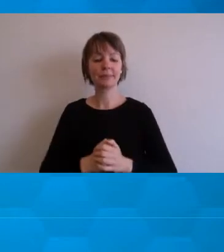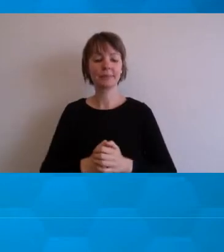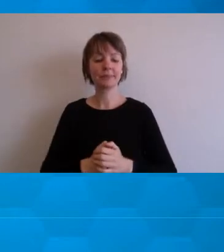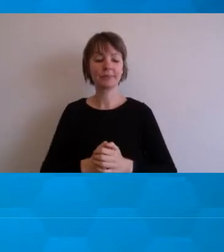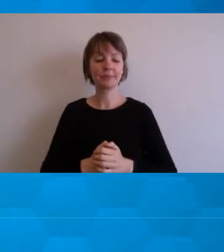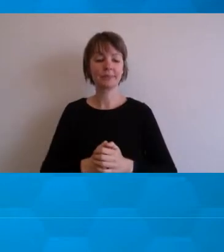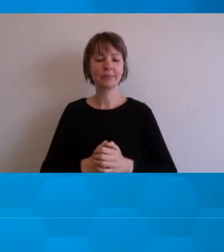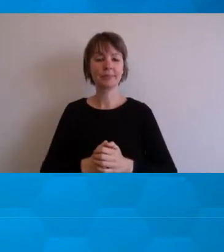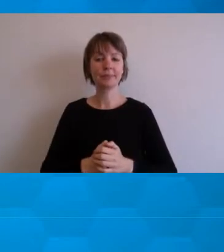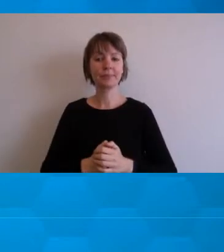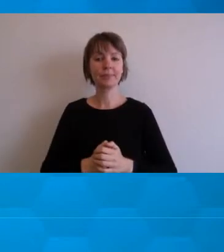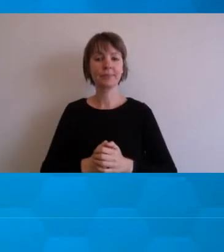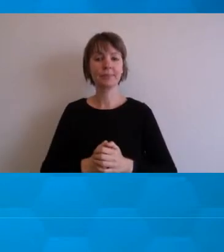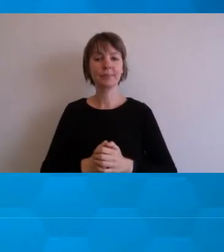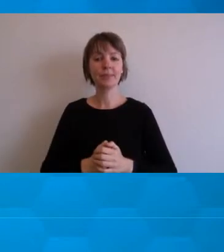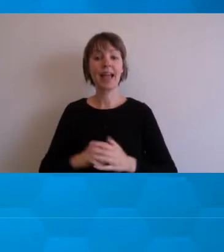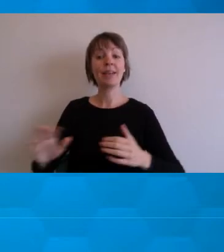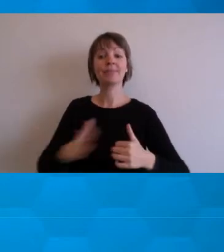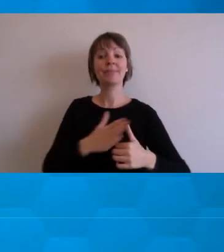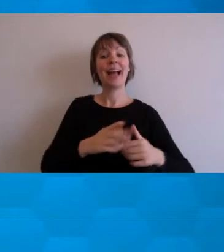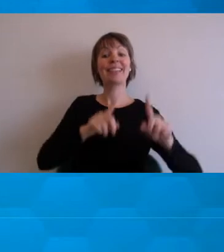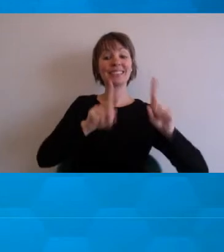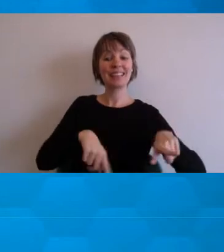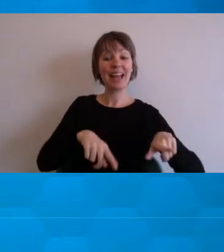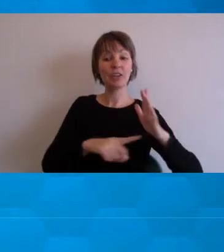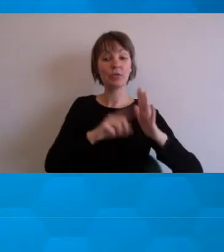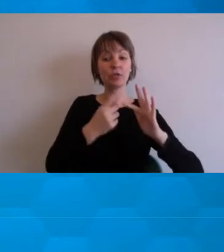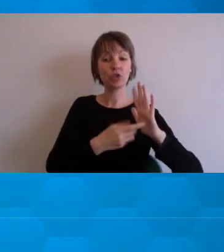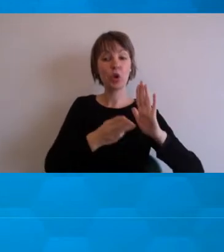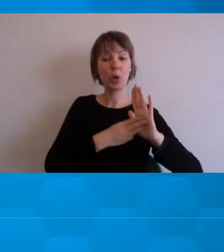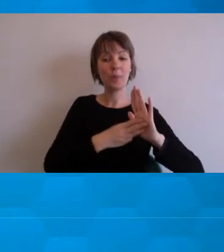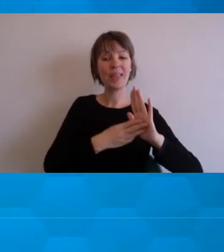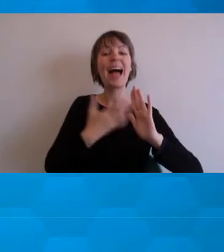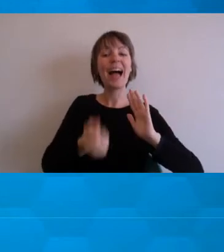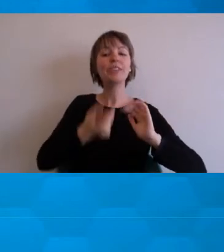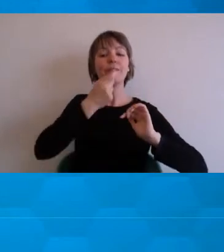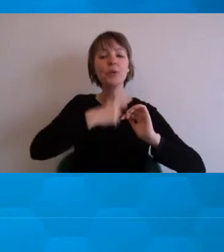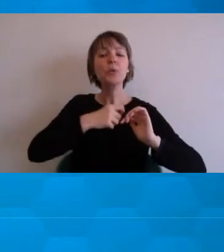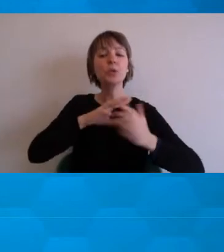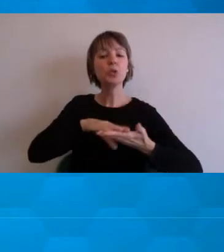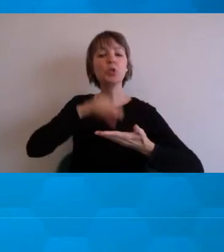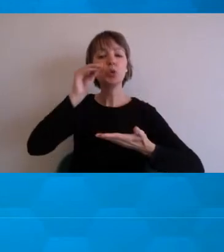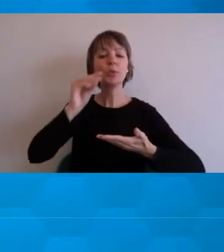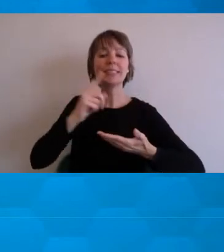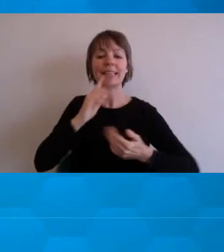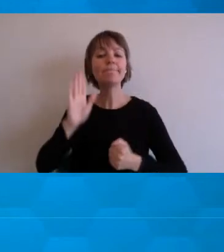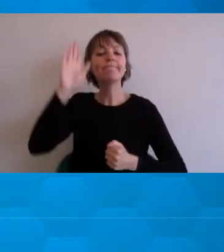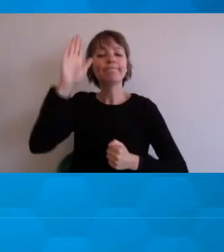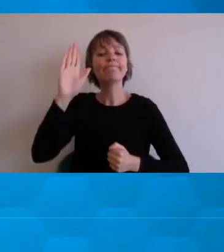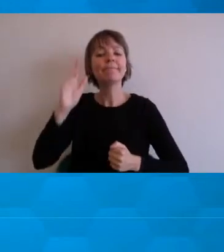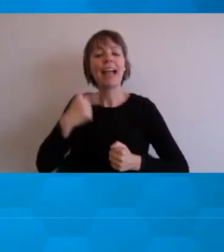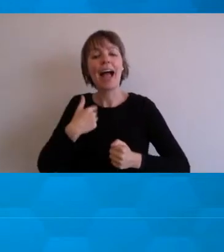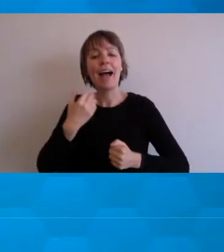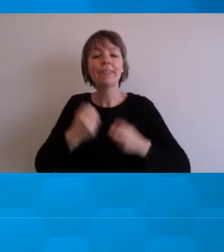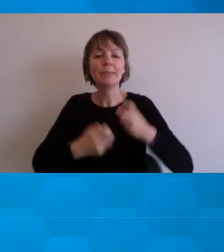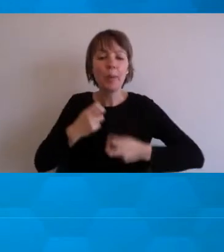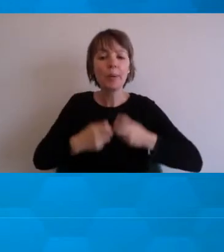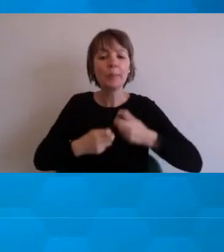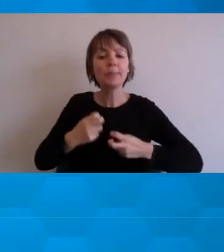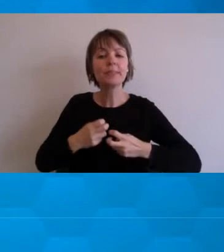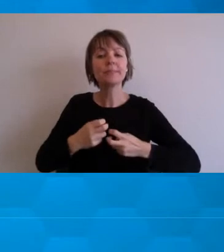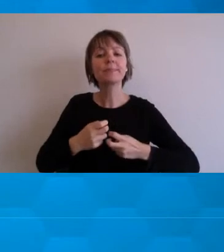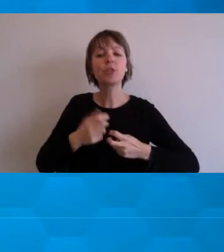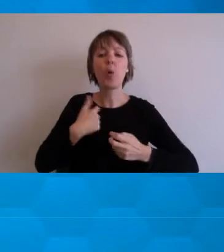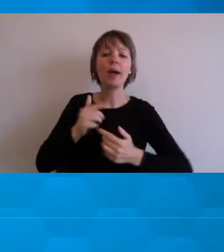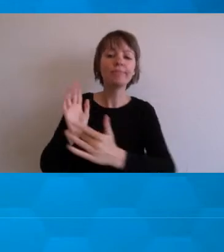a couple of students indicated that they were struggling and I was able to reach out to them. A little bit later, week seven, you know,